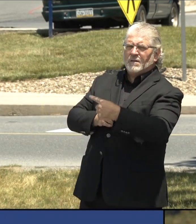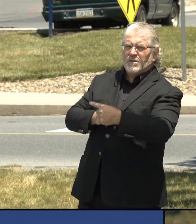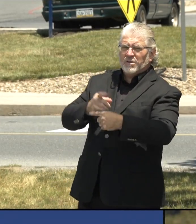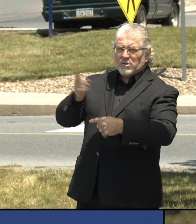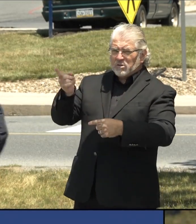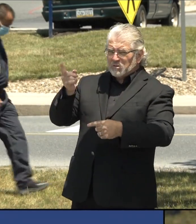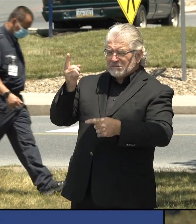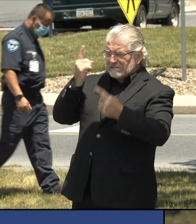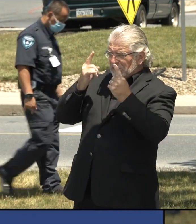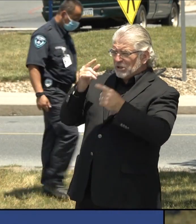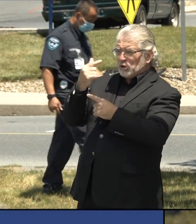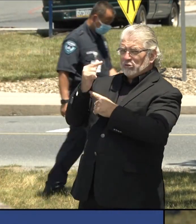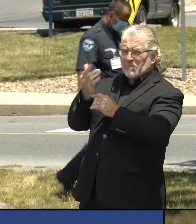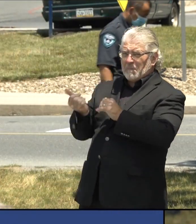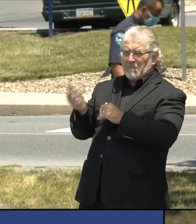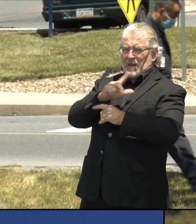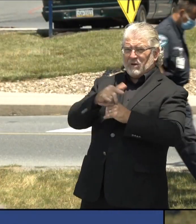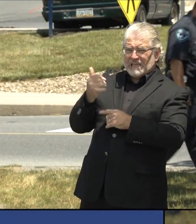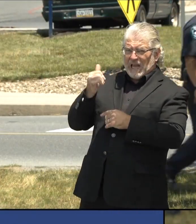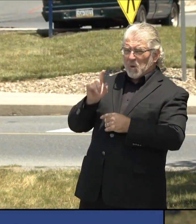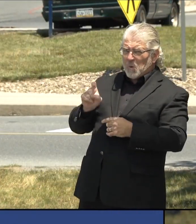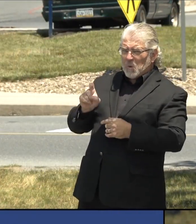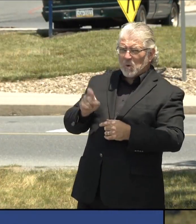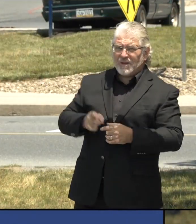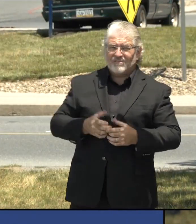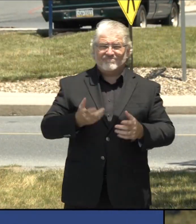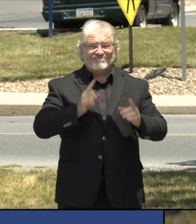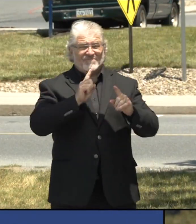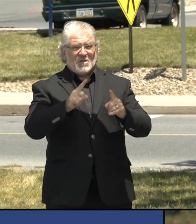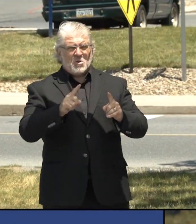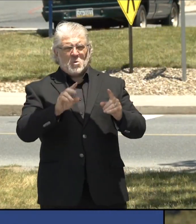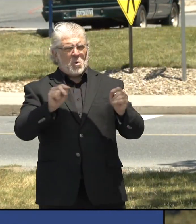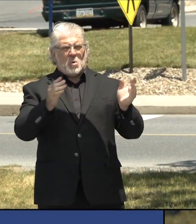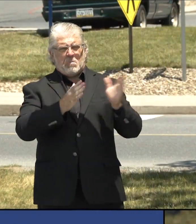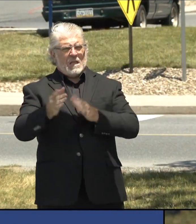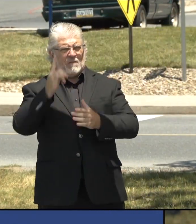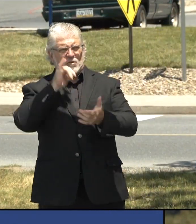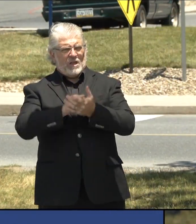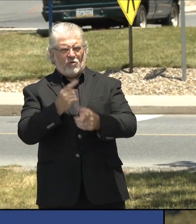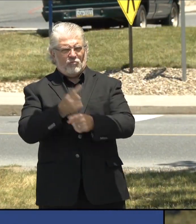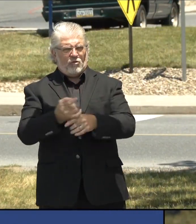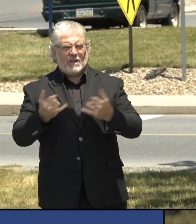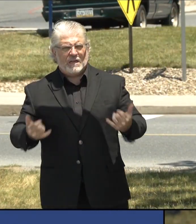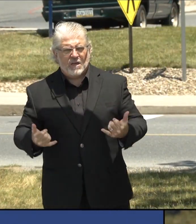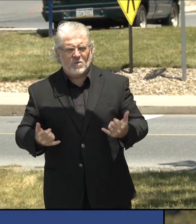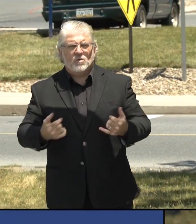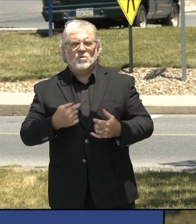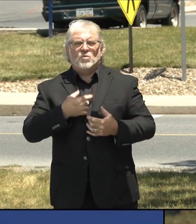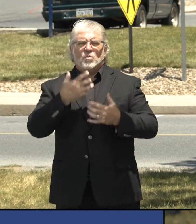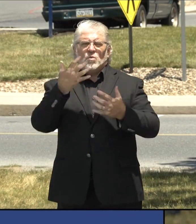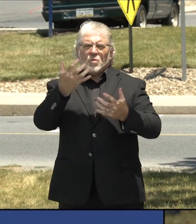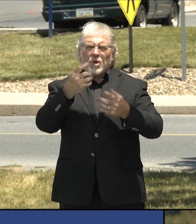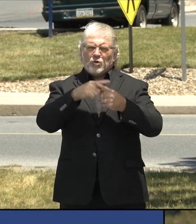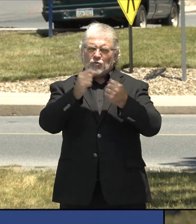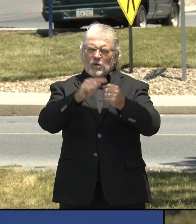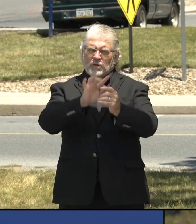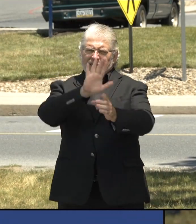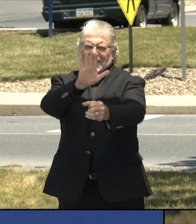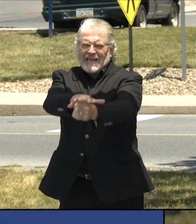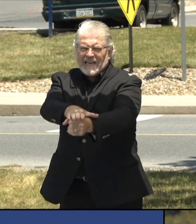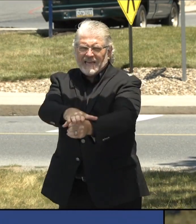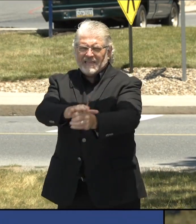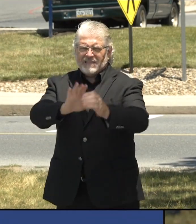have no plans to do that at this time. And what we wanted to do is in a different, in addition to significant containment efforts, and that